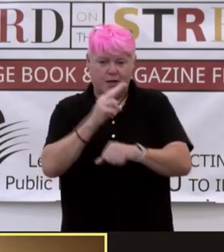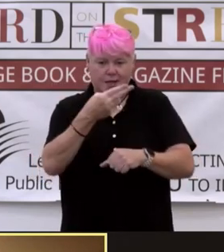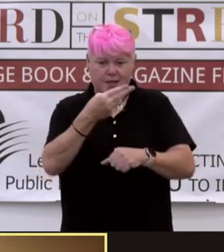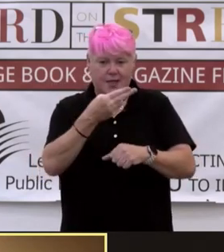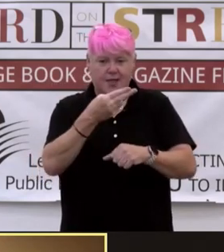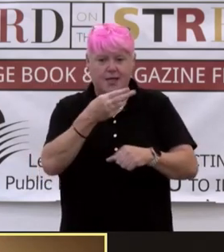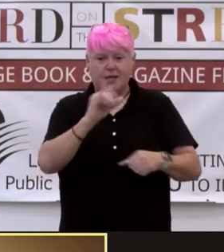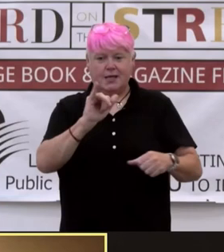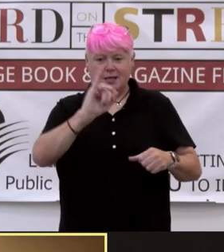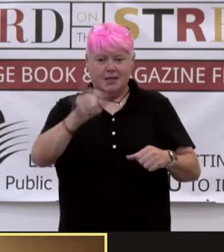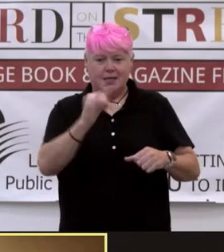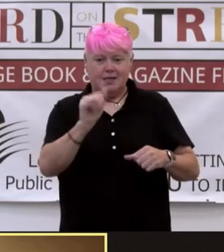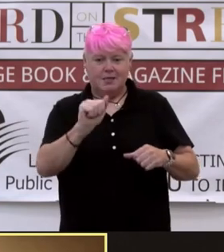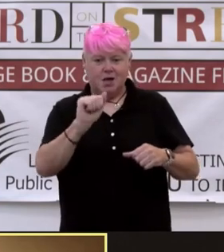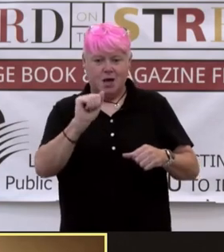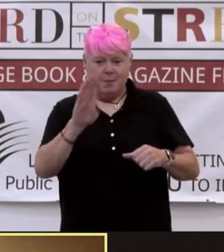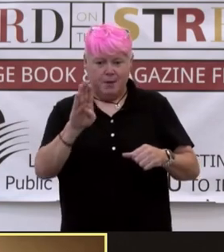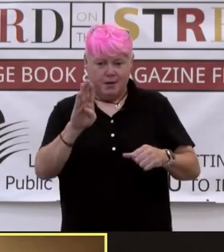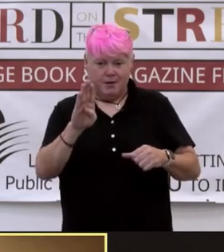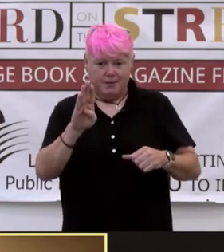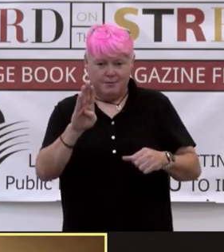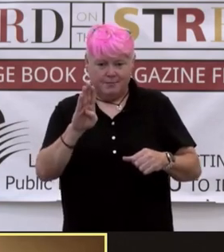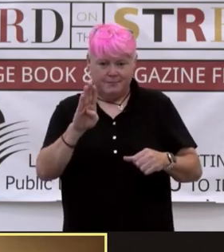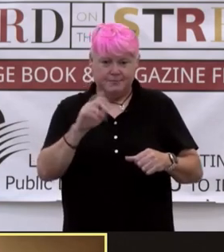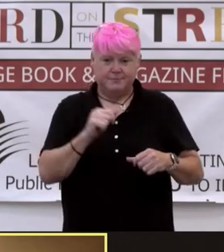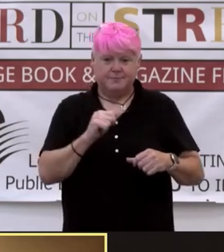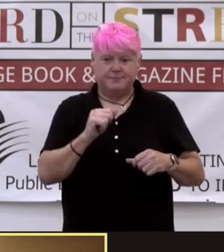does not wear a hijab, but she was a dupatta at times.